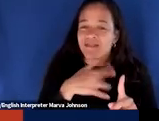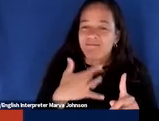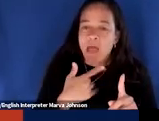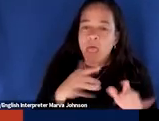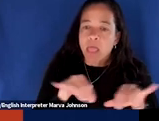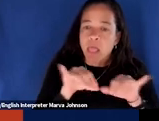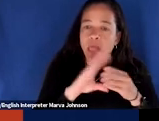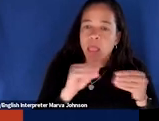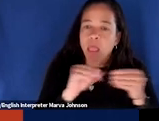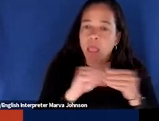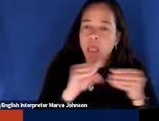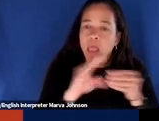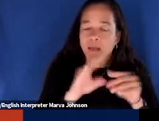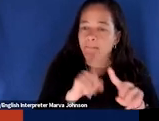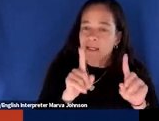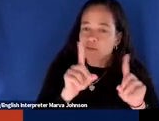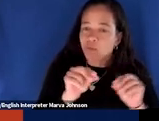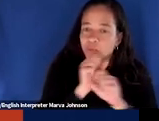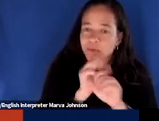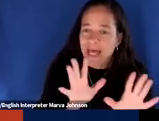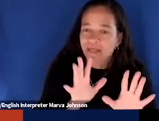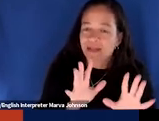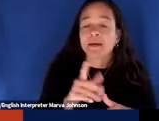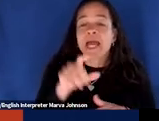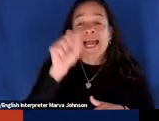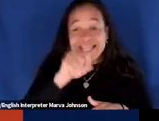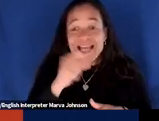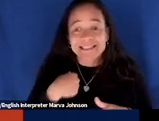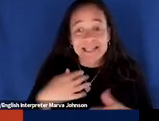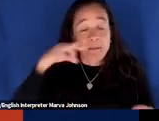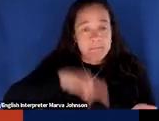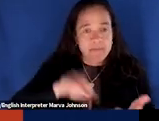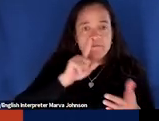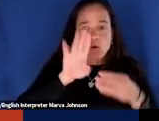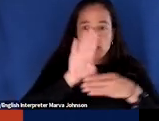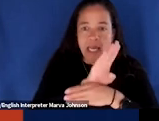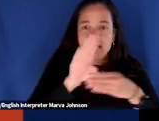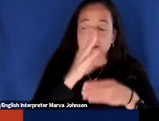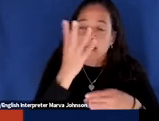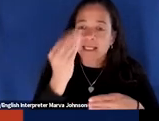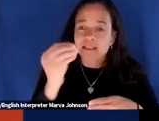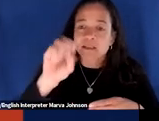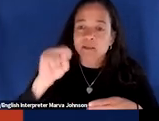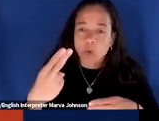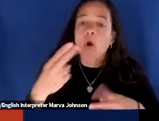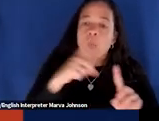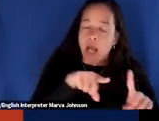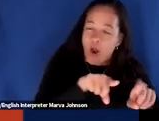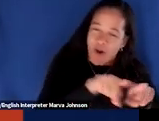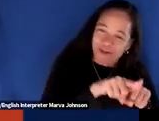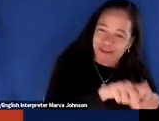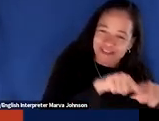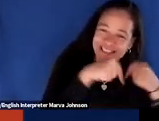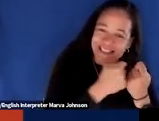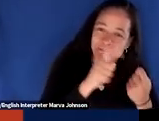there has to be a benefit for your organization but not just for external stakeholders the benefit also has to redound to your team